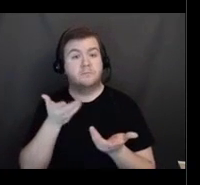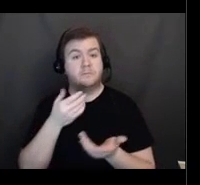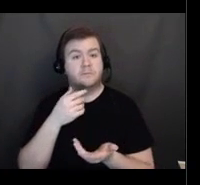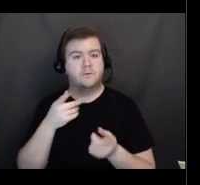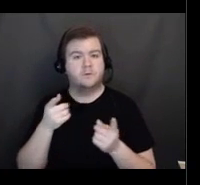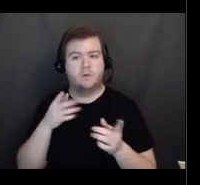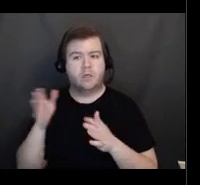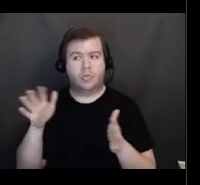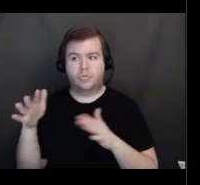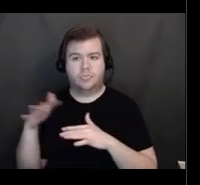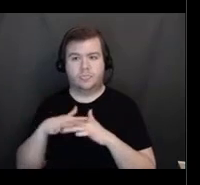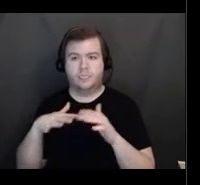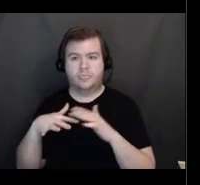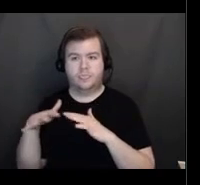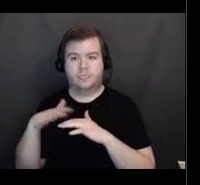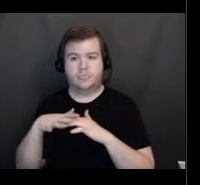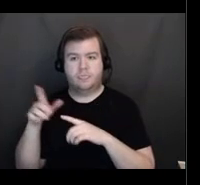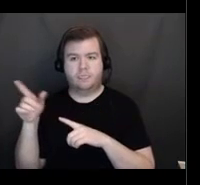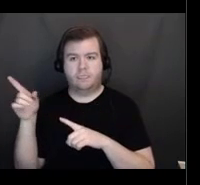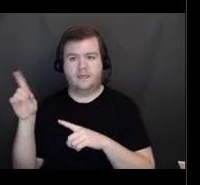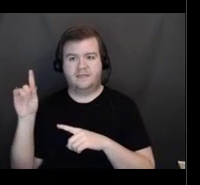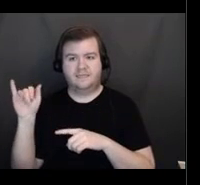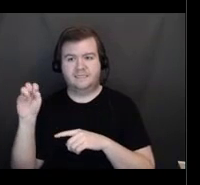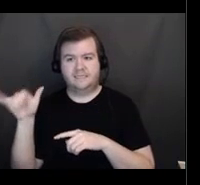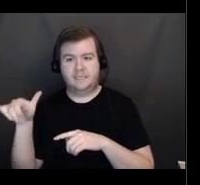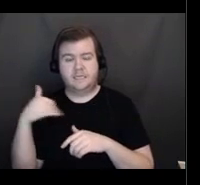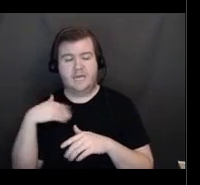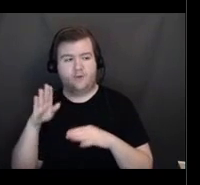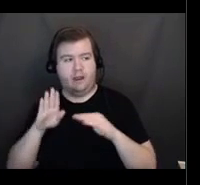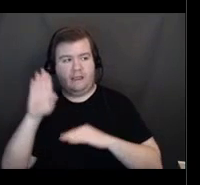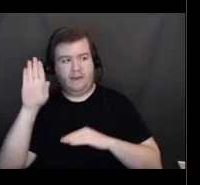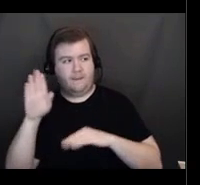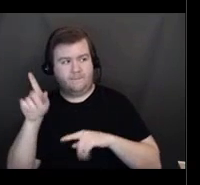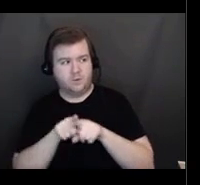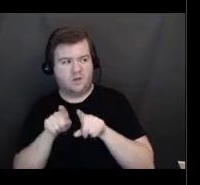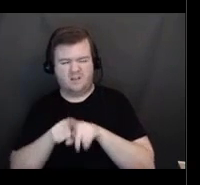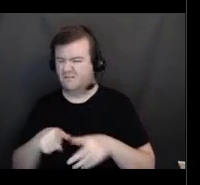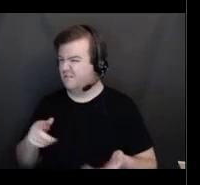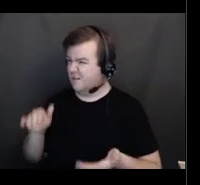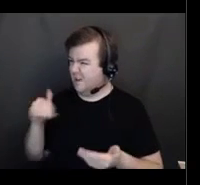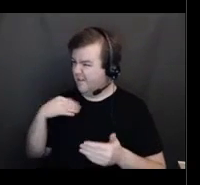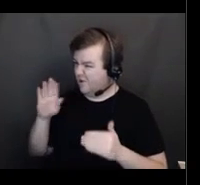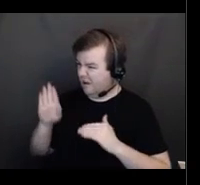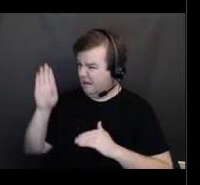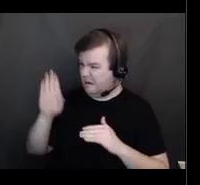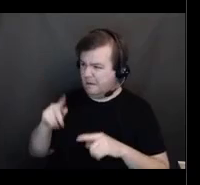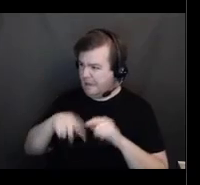Daisy has her hand up as well. Daisy does. I can't see this stuff. Where's Daisy?